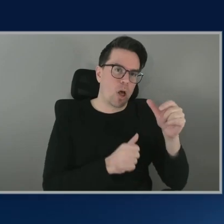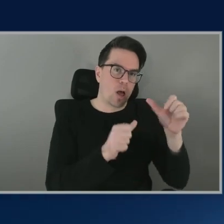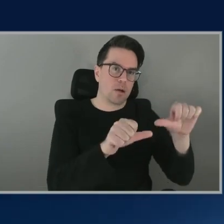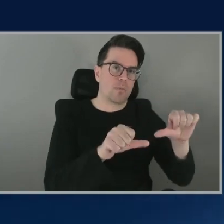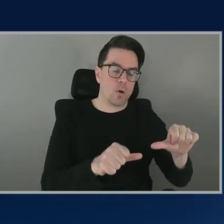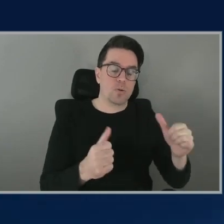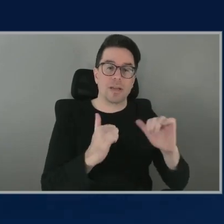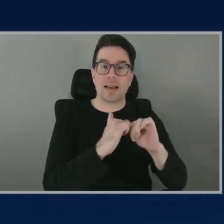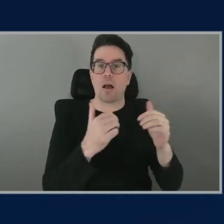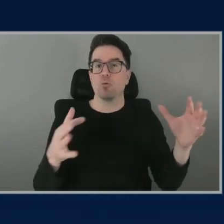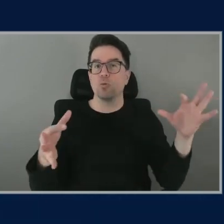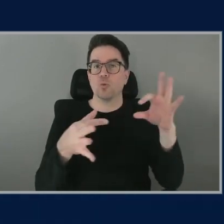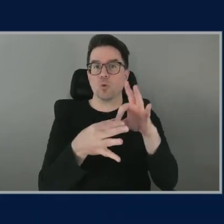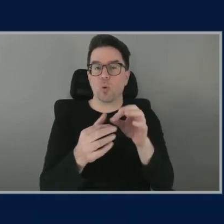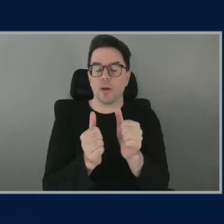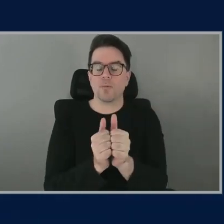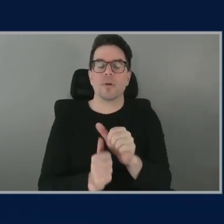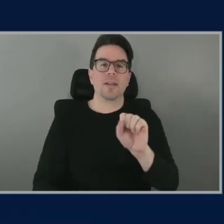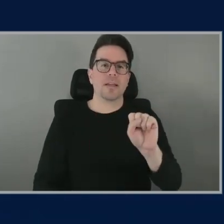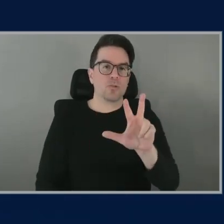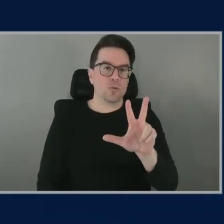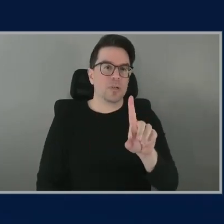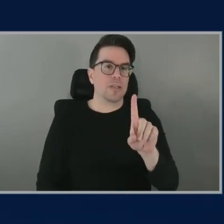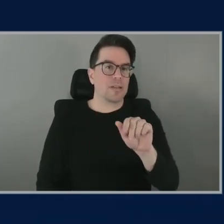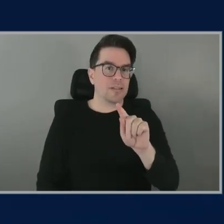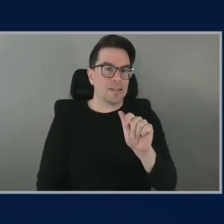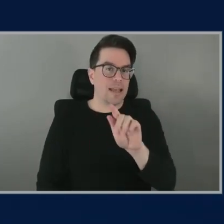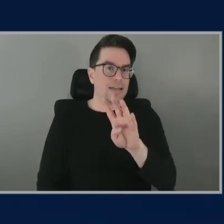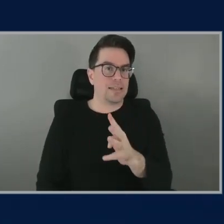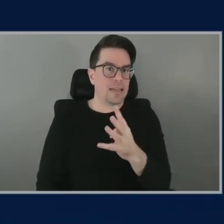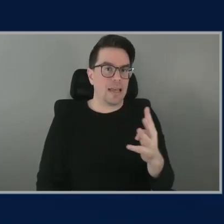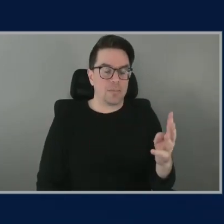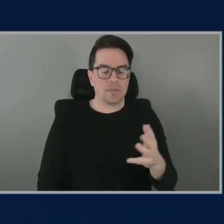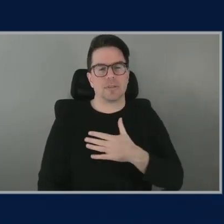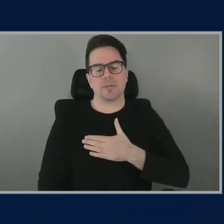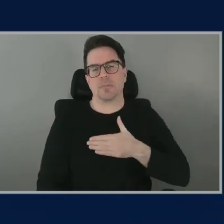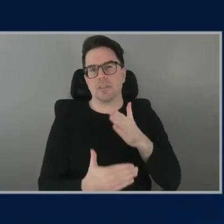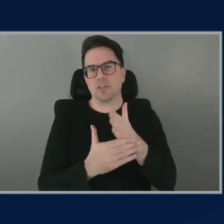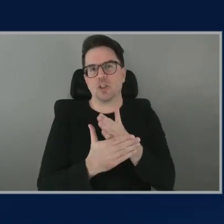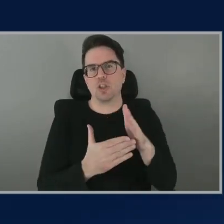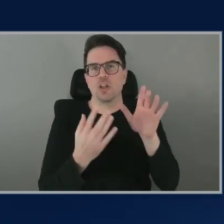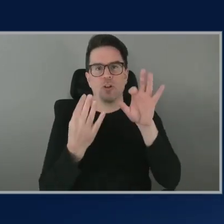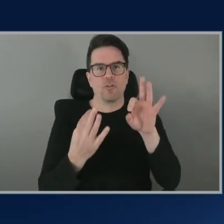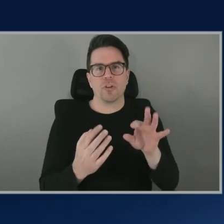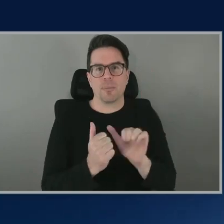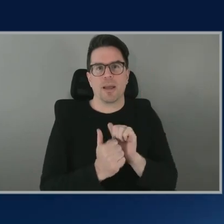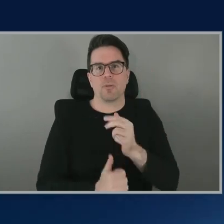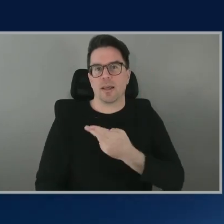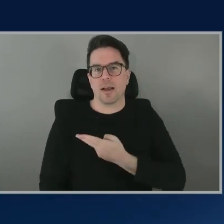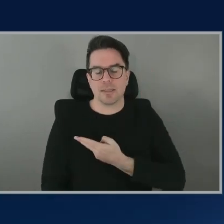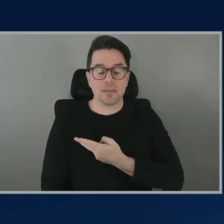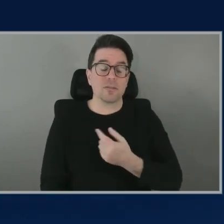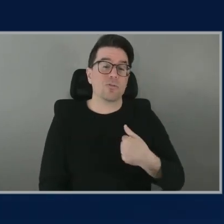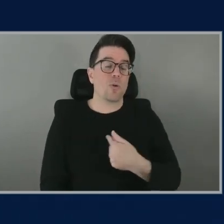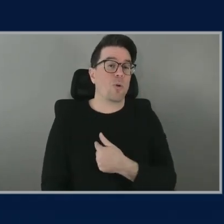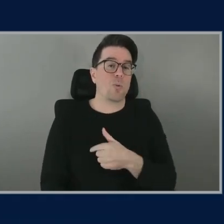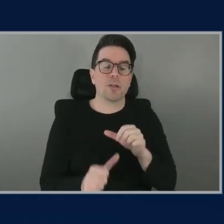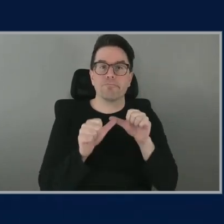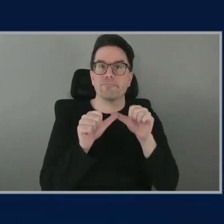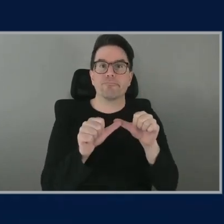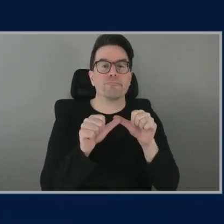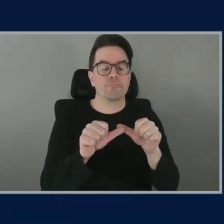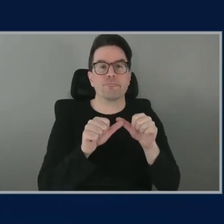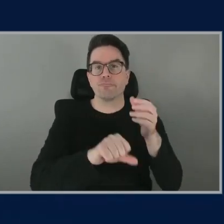um and um yeah please share your feedback with us uh we're constantly working to make this richer